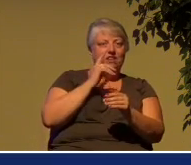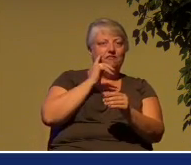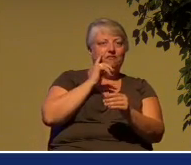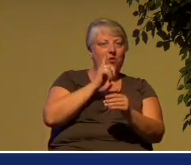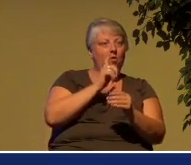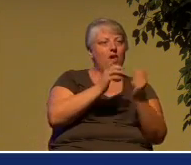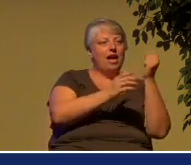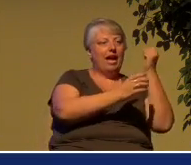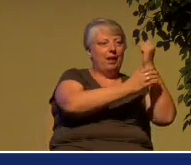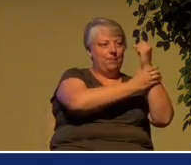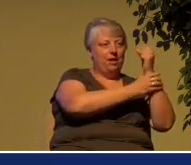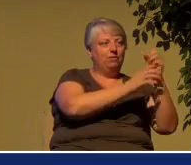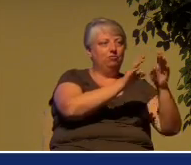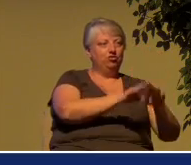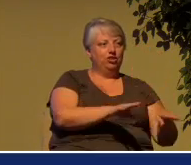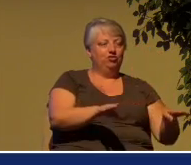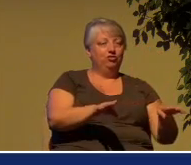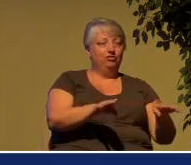Abraham.